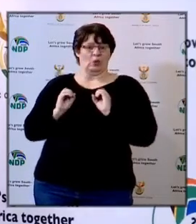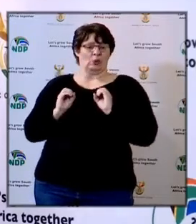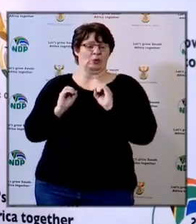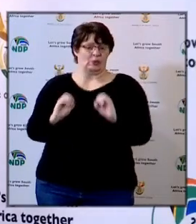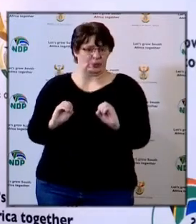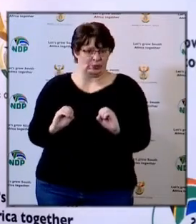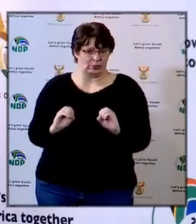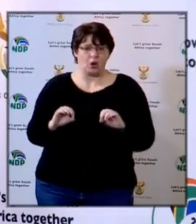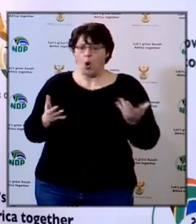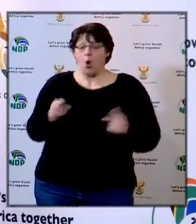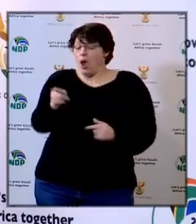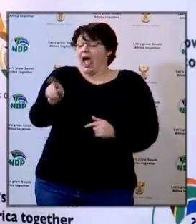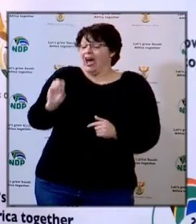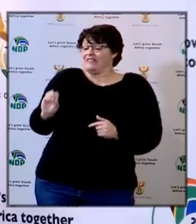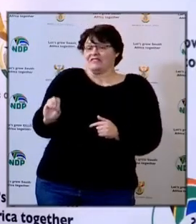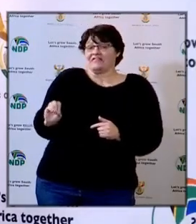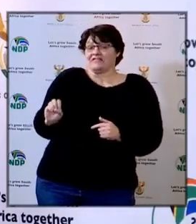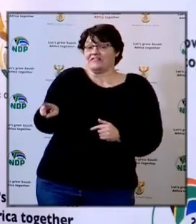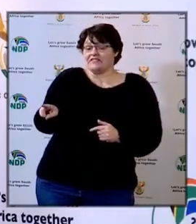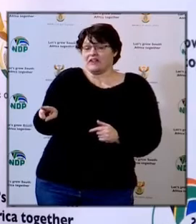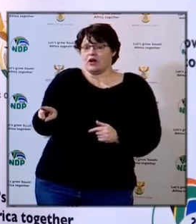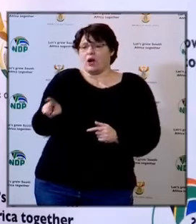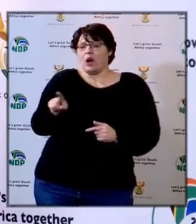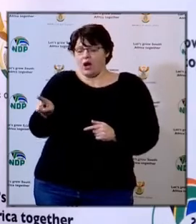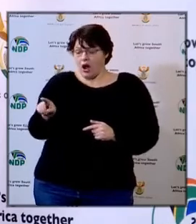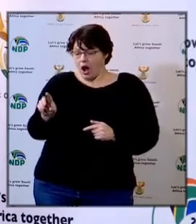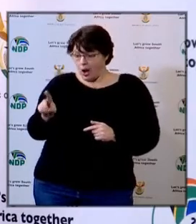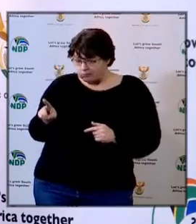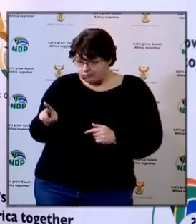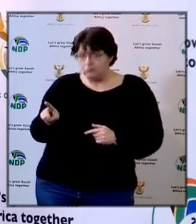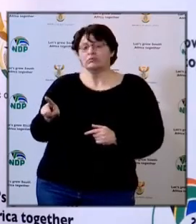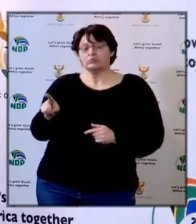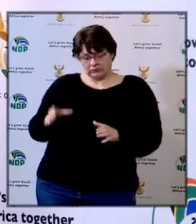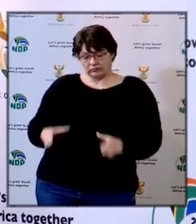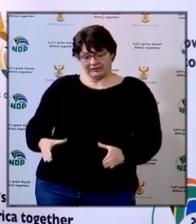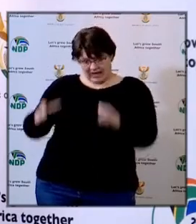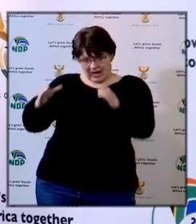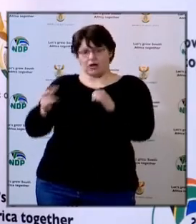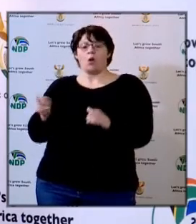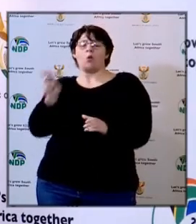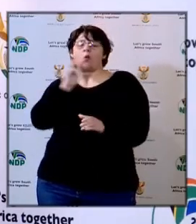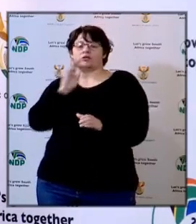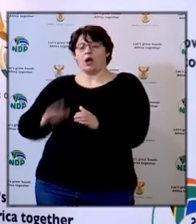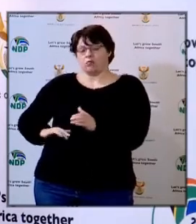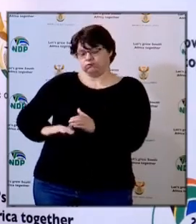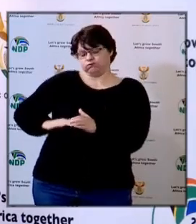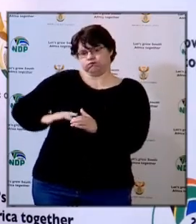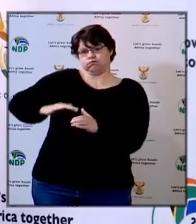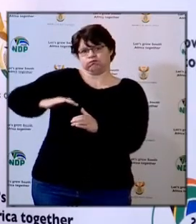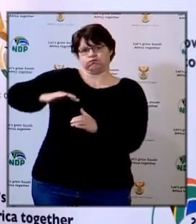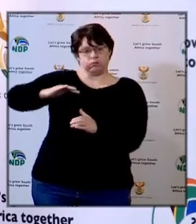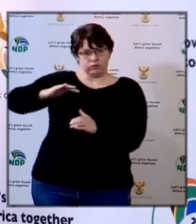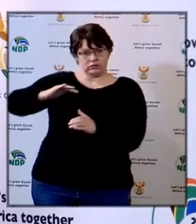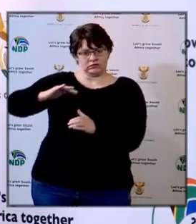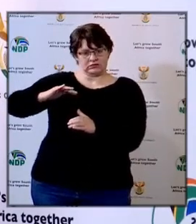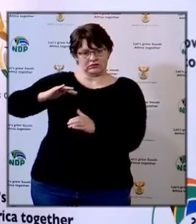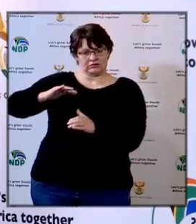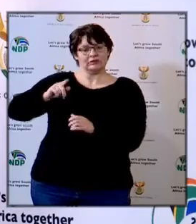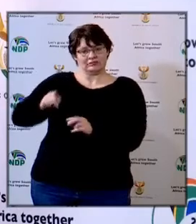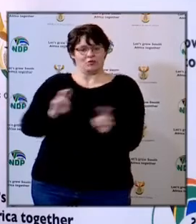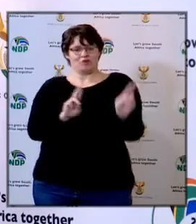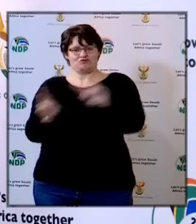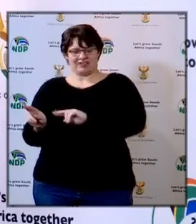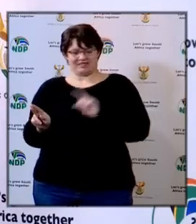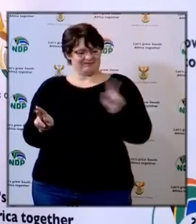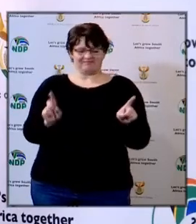or that have, in fact, storage capacity, fill those tanks up with water and get